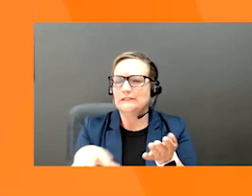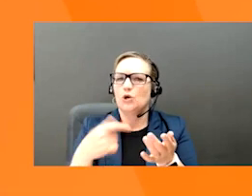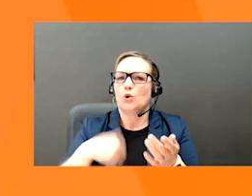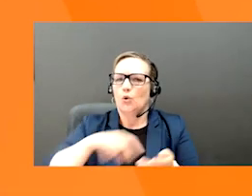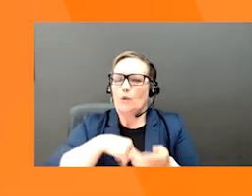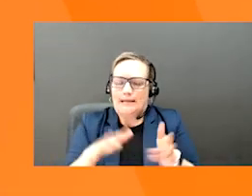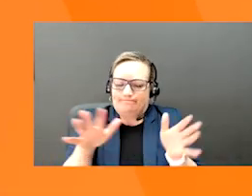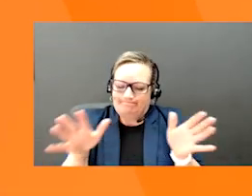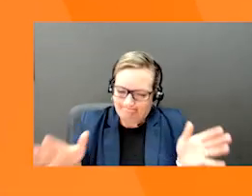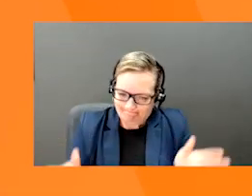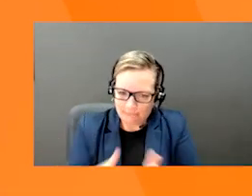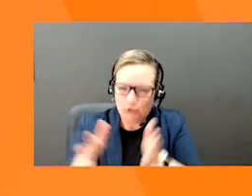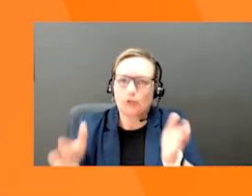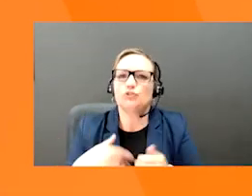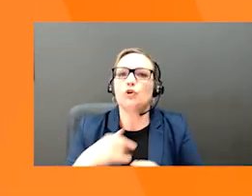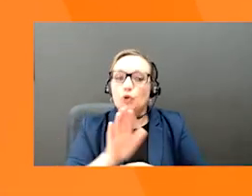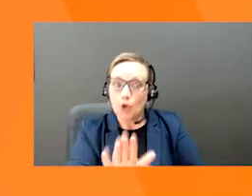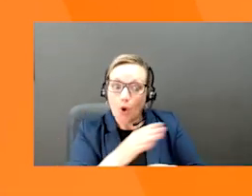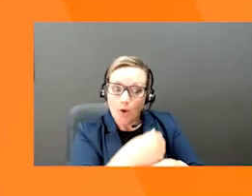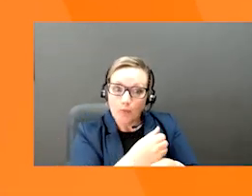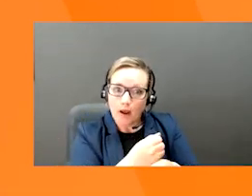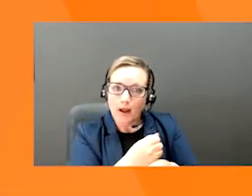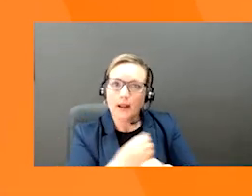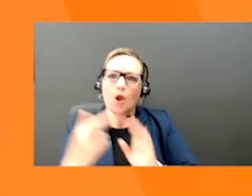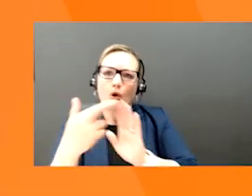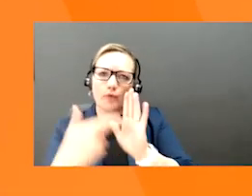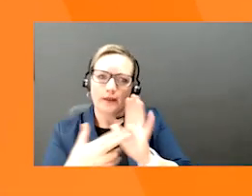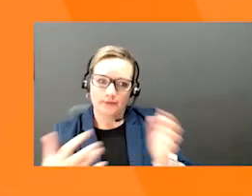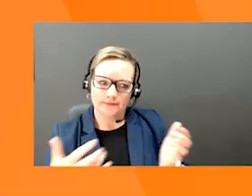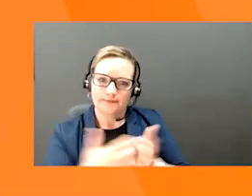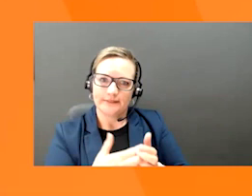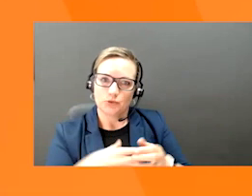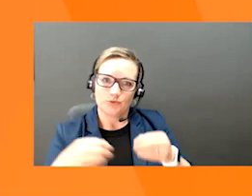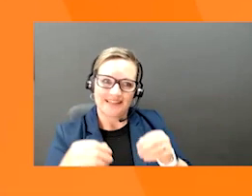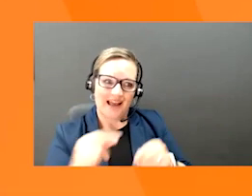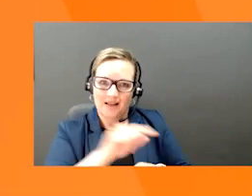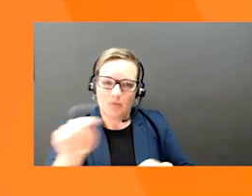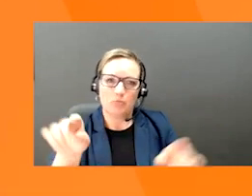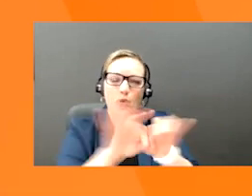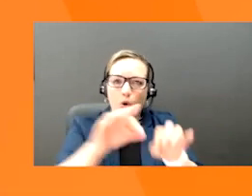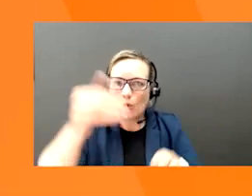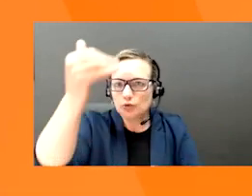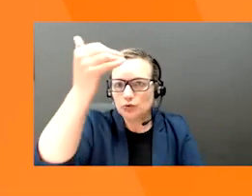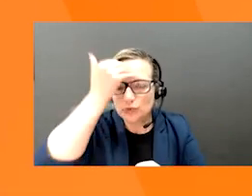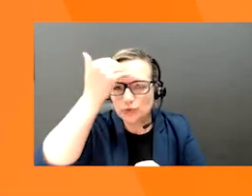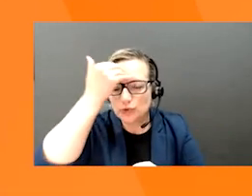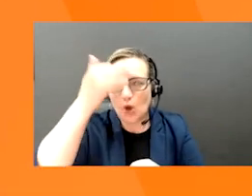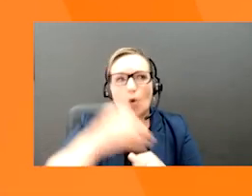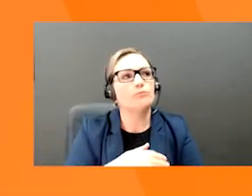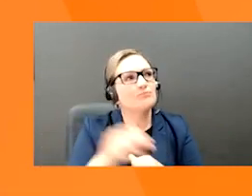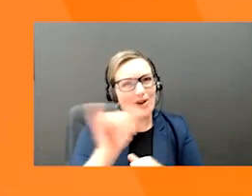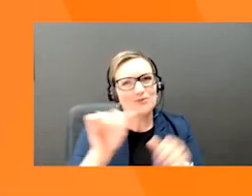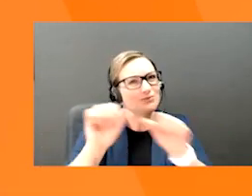take the time to familiarize yourself with relevant regulations for your small business, as well as acquaint yourself with associations,